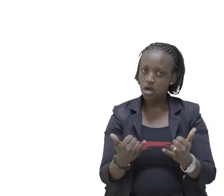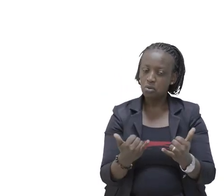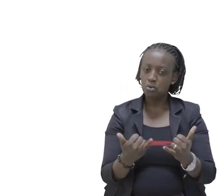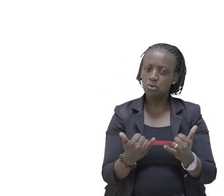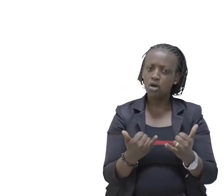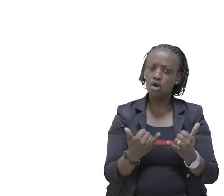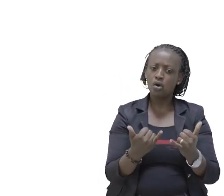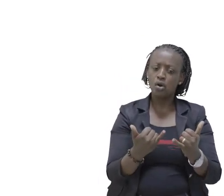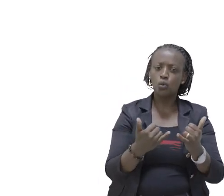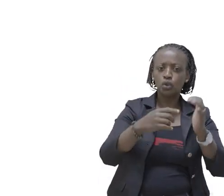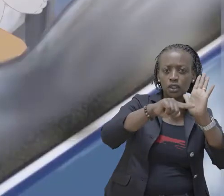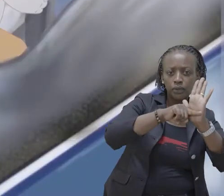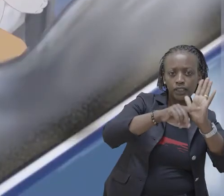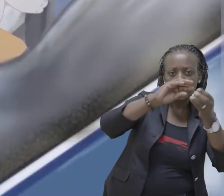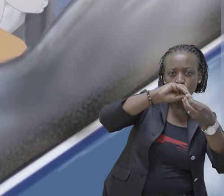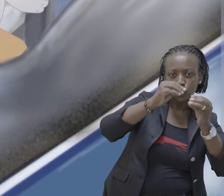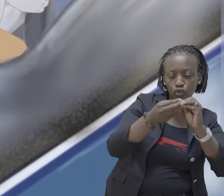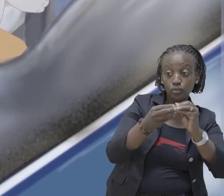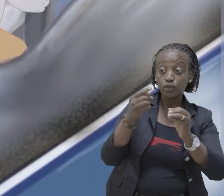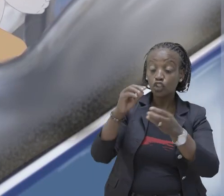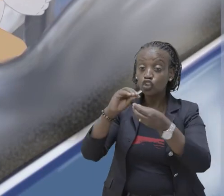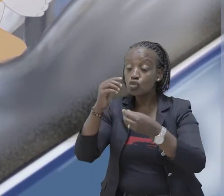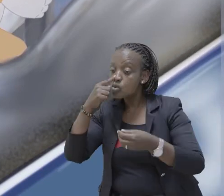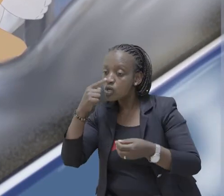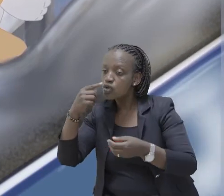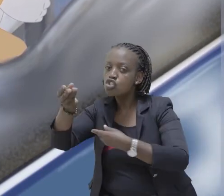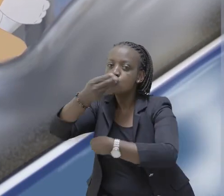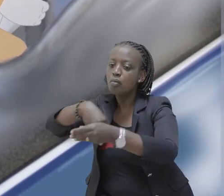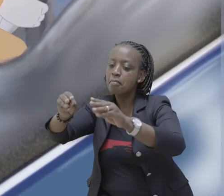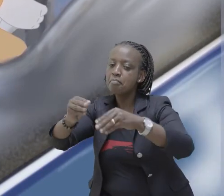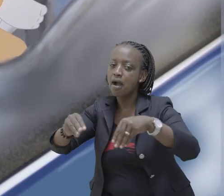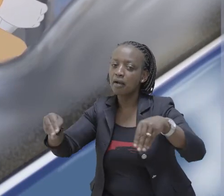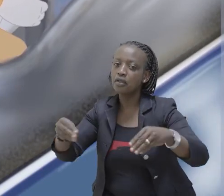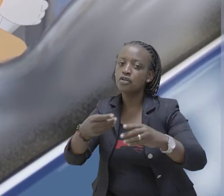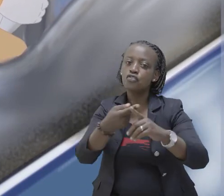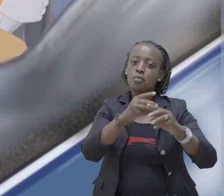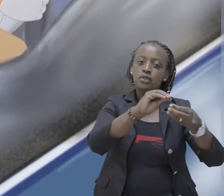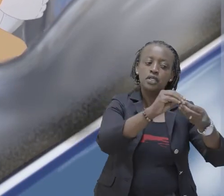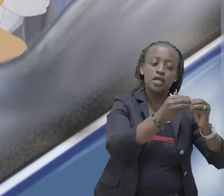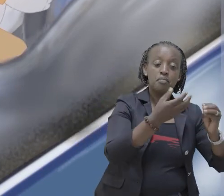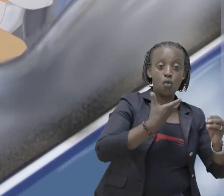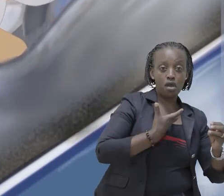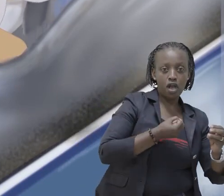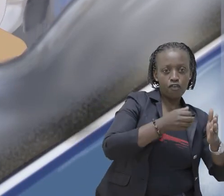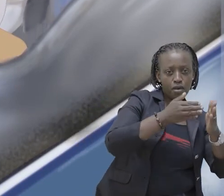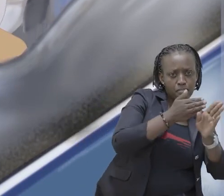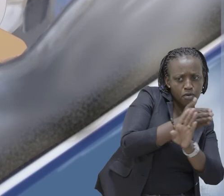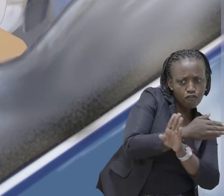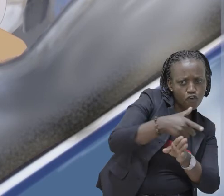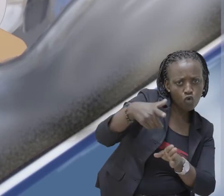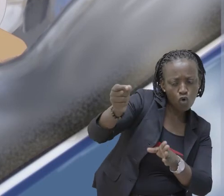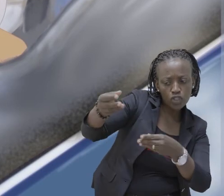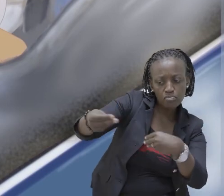Now, let us subtract the number of tomatoes you sold at the market From the number we